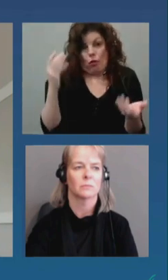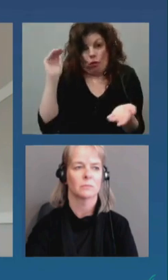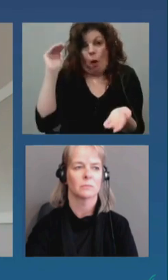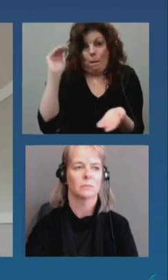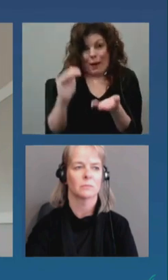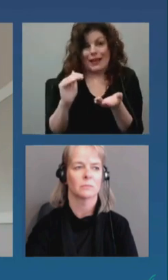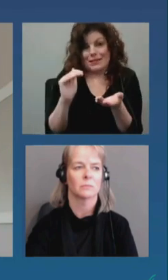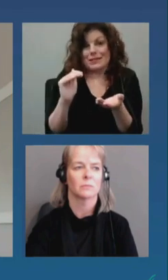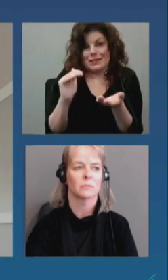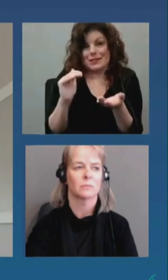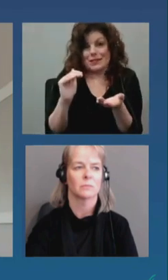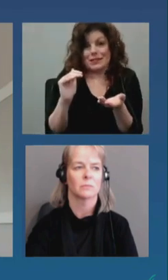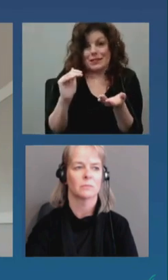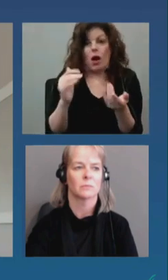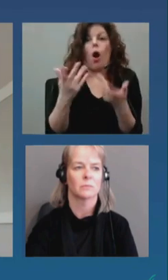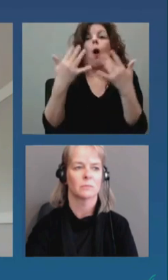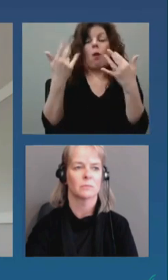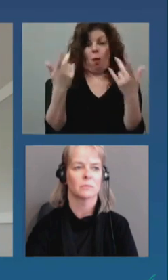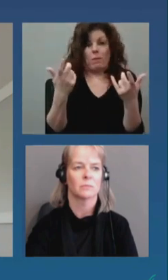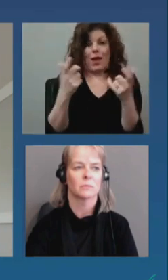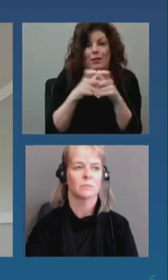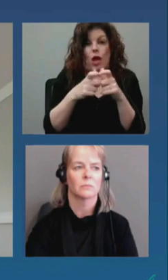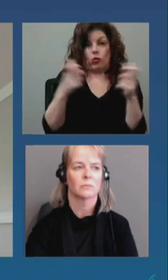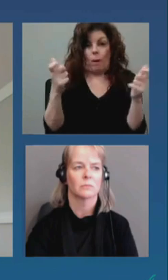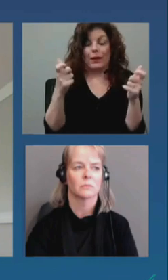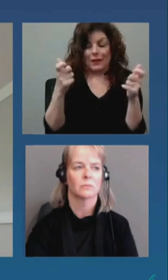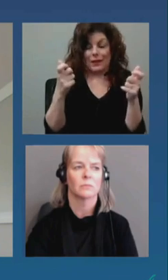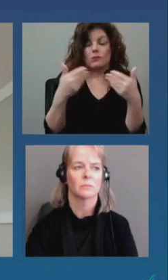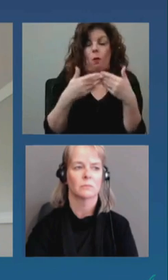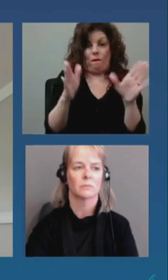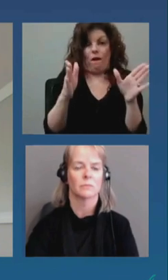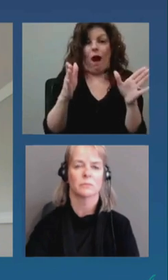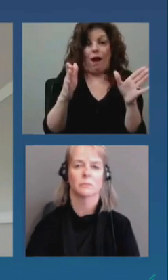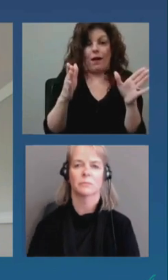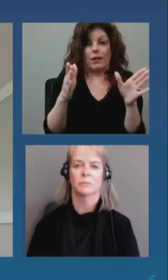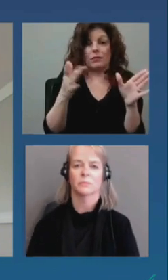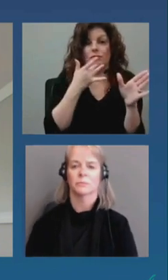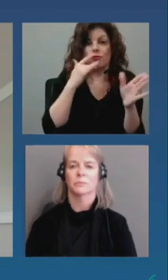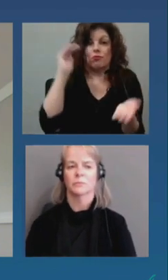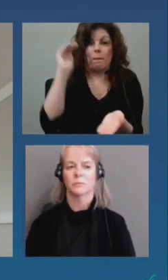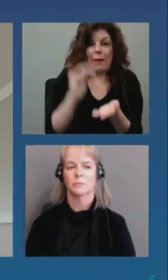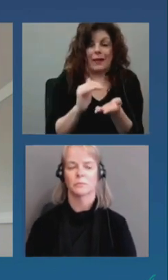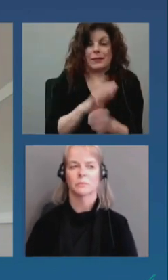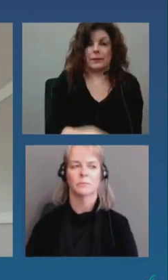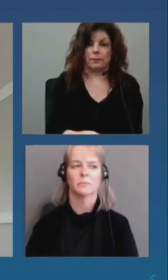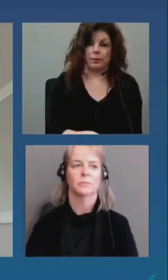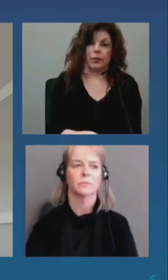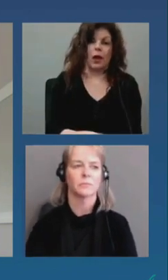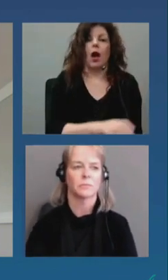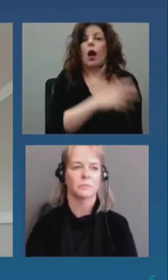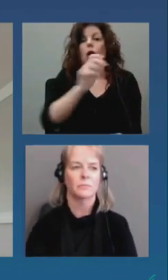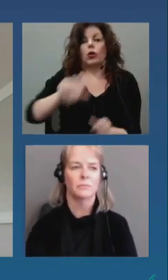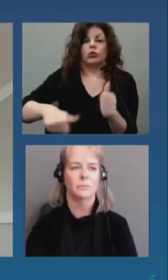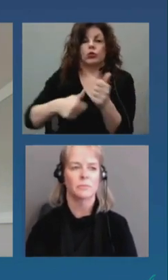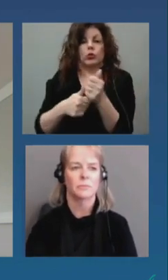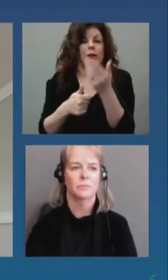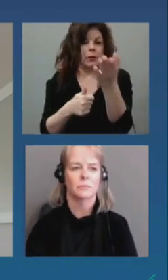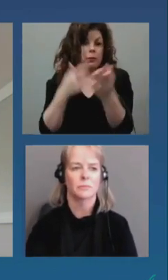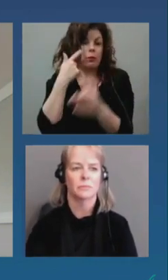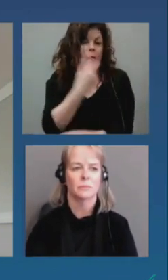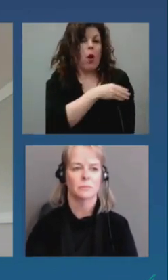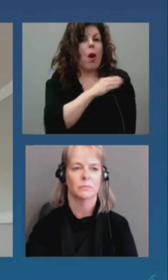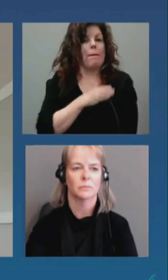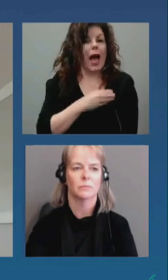des entreprises essentielles. Merci beaucoup. Ma question suivie irait au maire Jim Watson